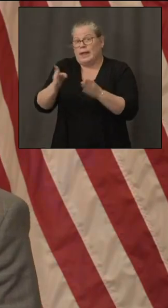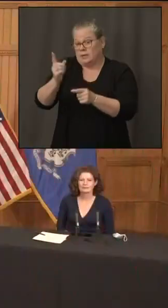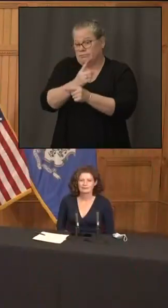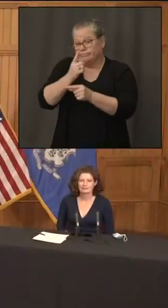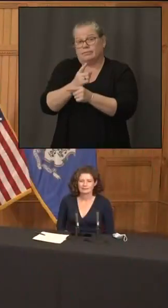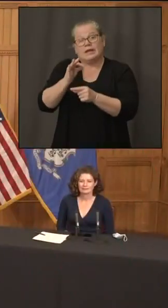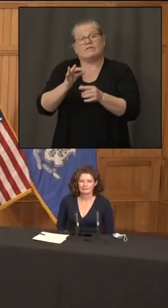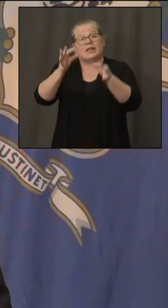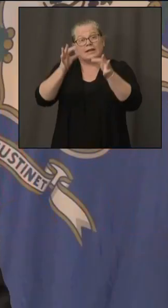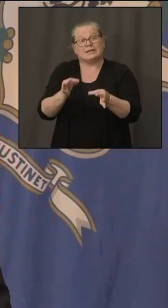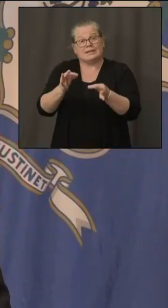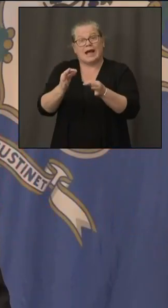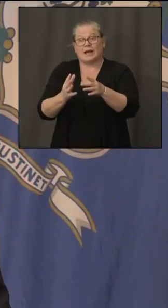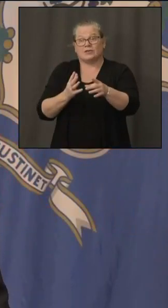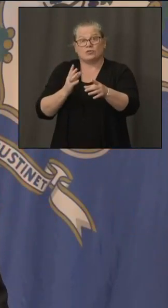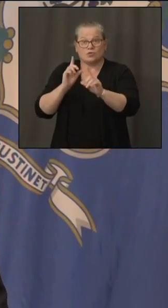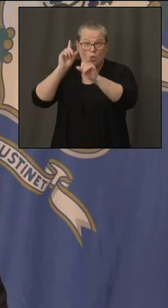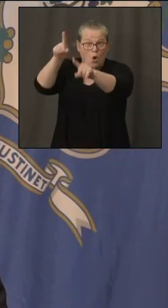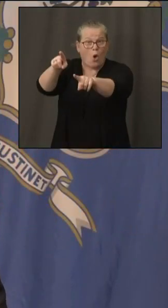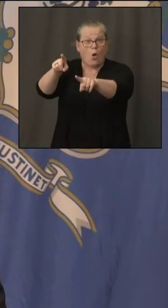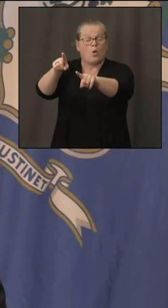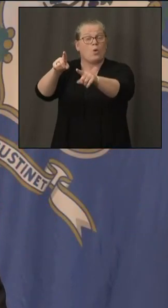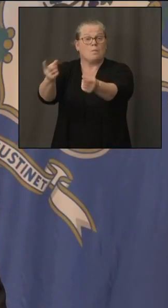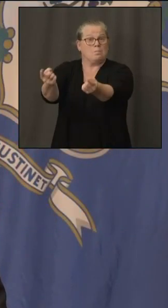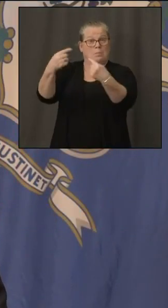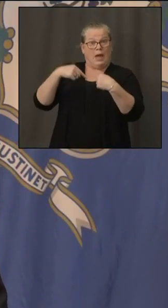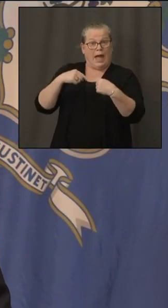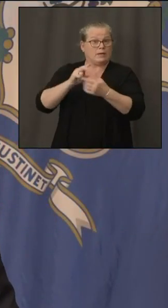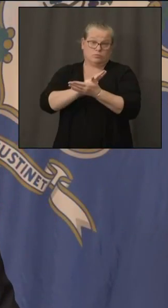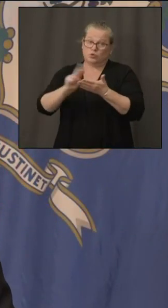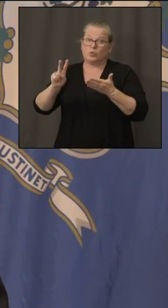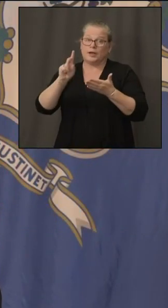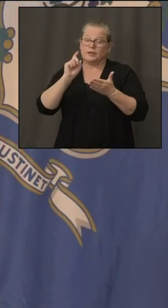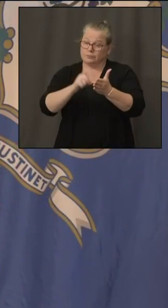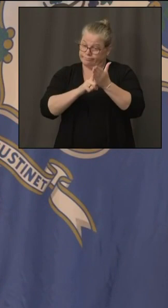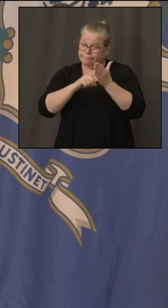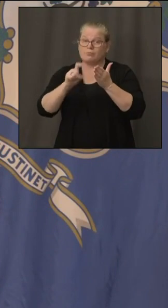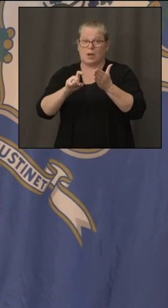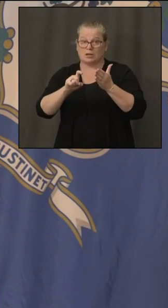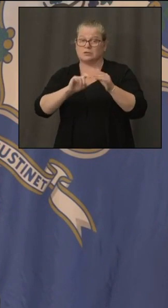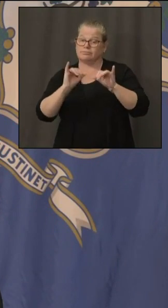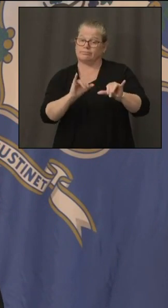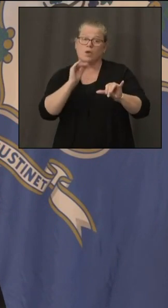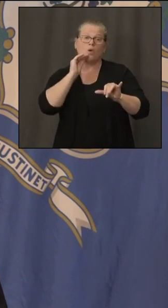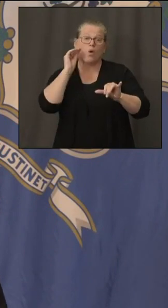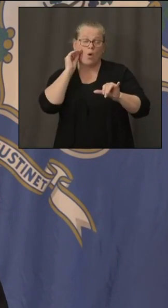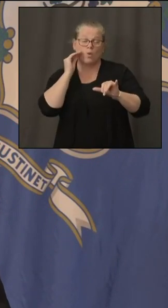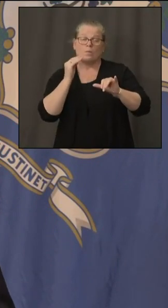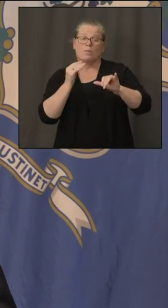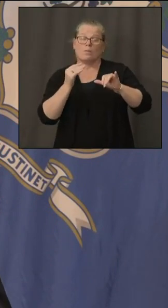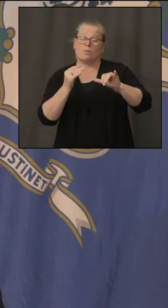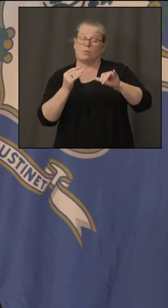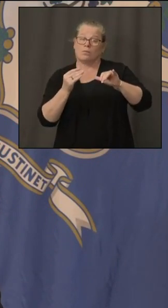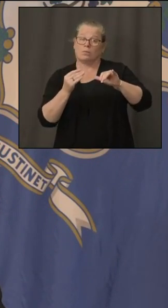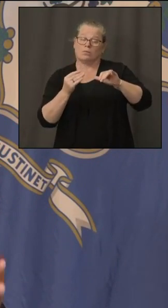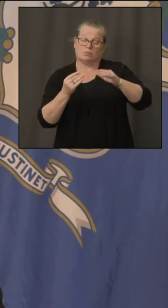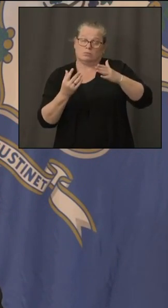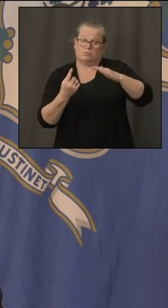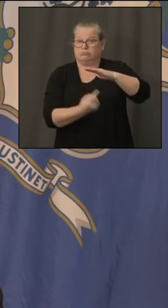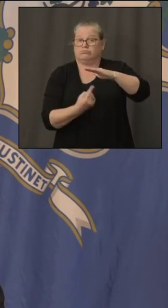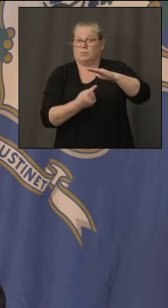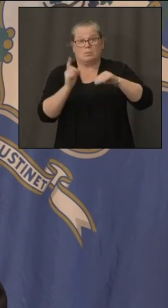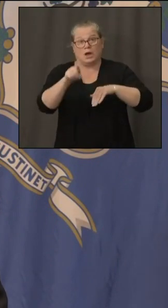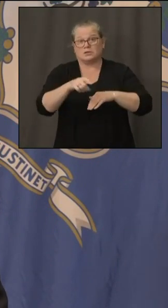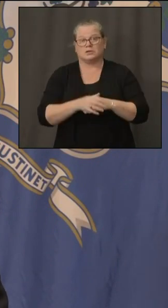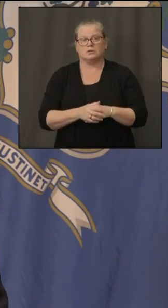little stricter on that don't go to south florida don't go to phoenix arizona and skip el paso texas and i'd stay away